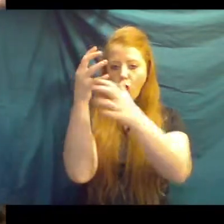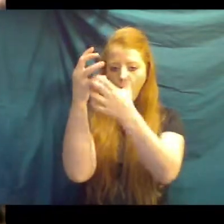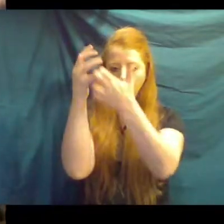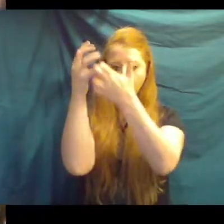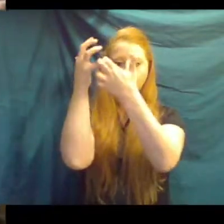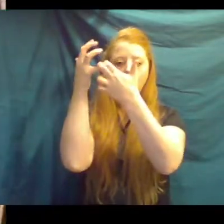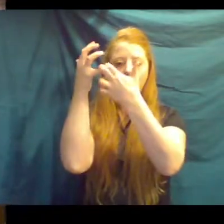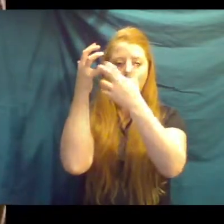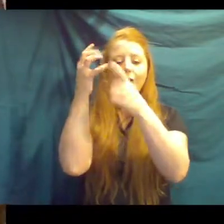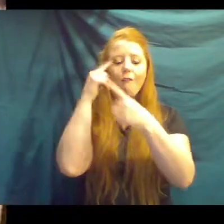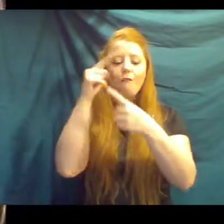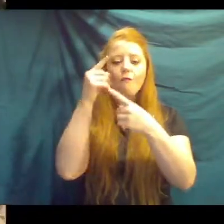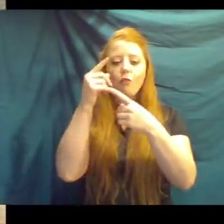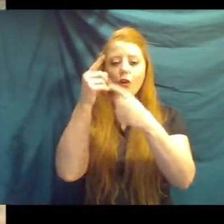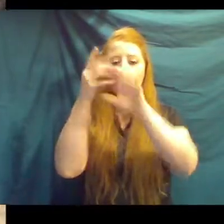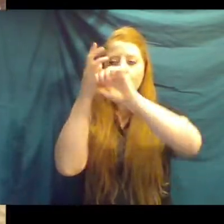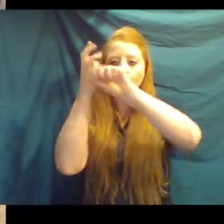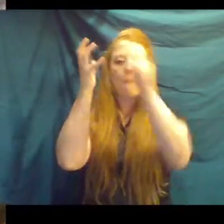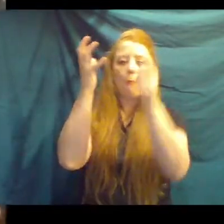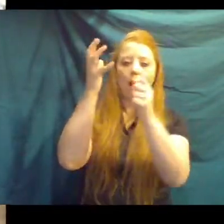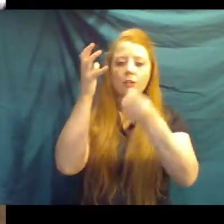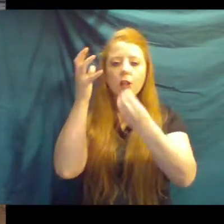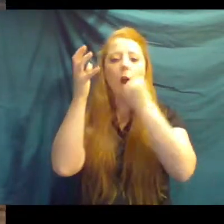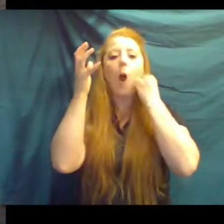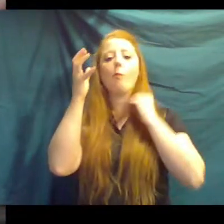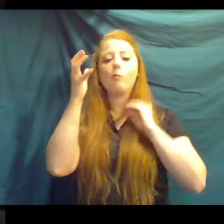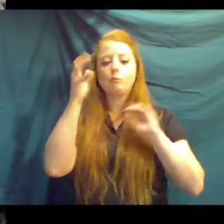twigs that they are eating, and pull off those leaves.